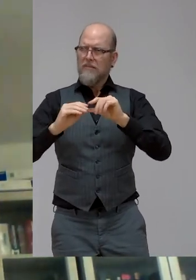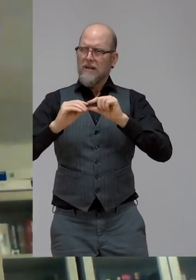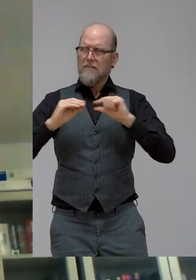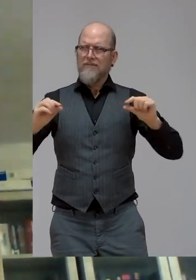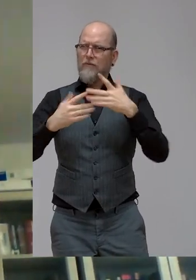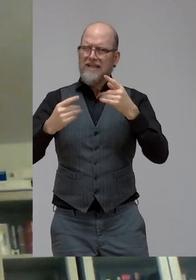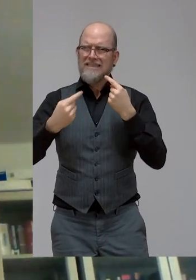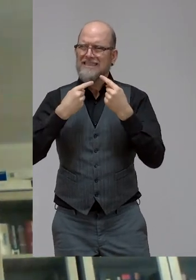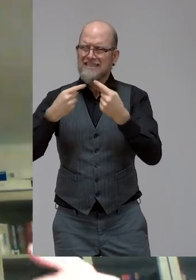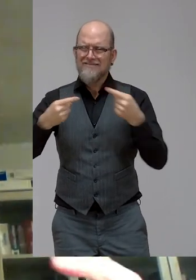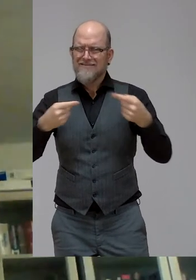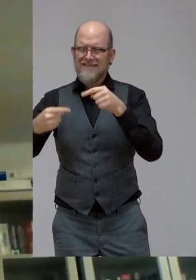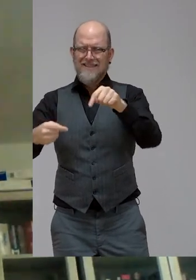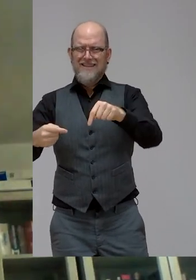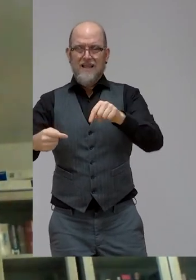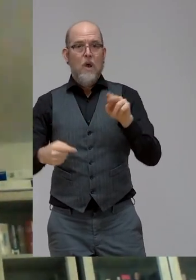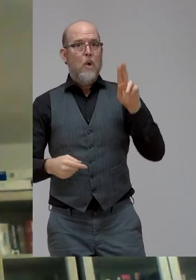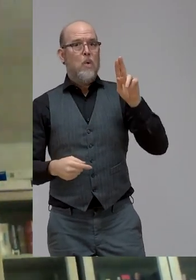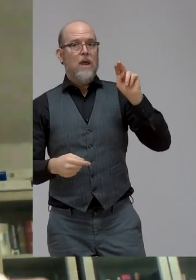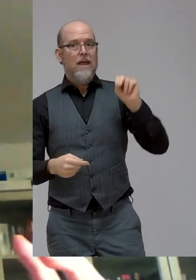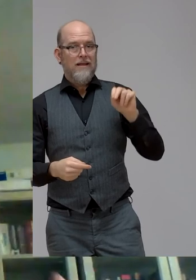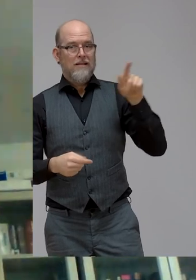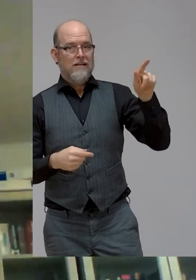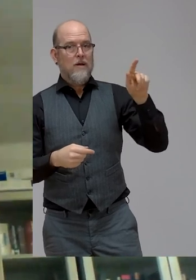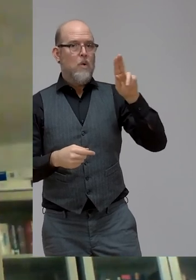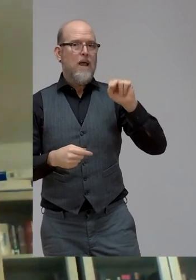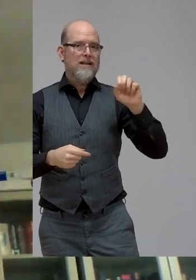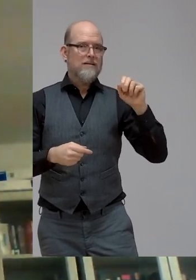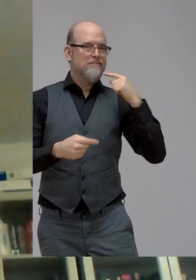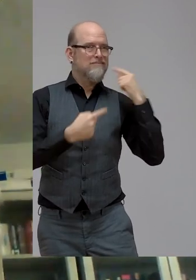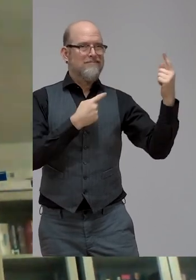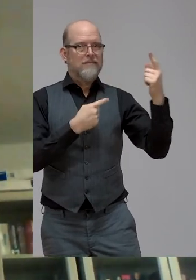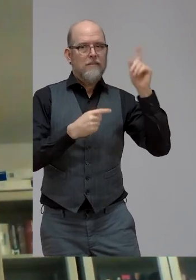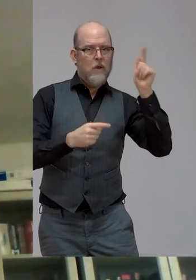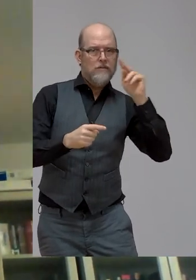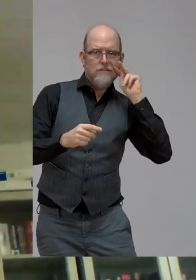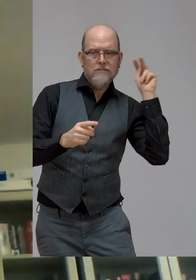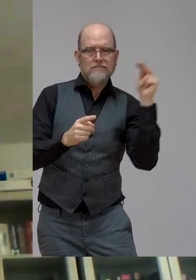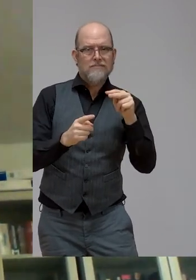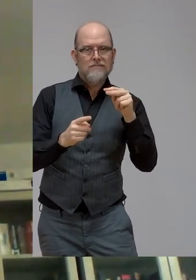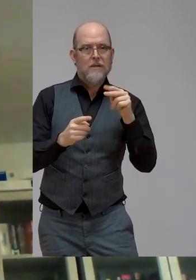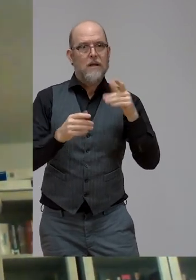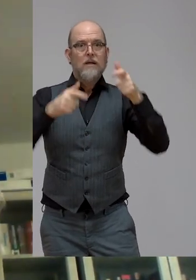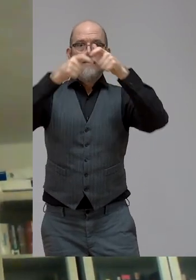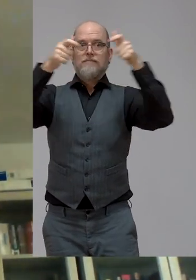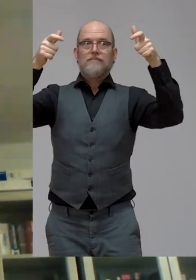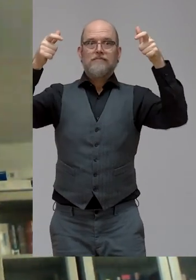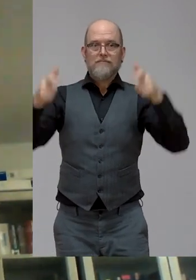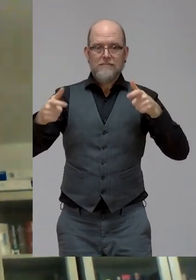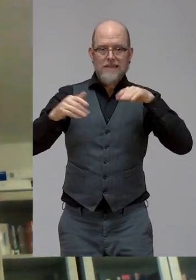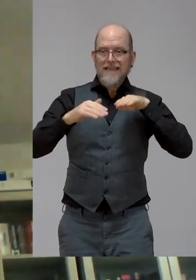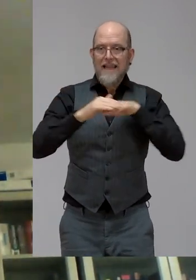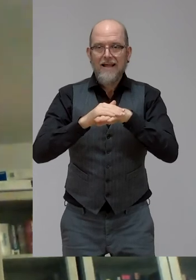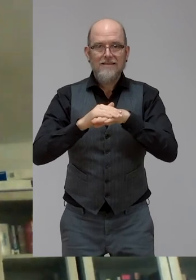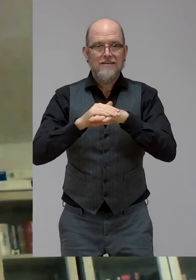UN, as you know, Michael, is building back better. We need to have a building back better that takes us out of the crisis. The test that we are